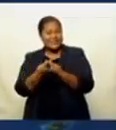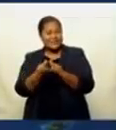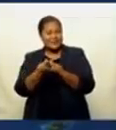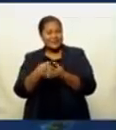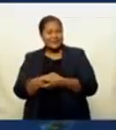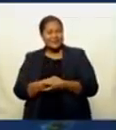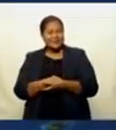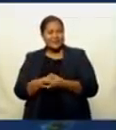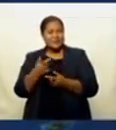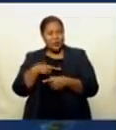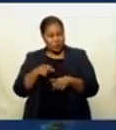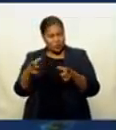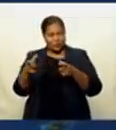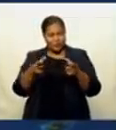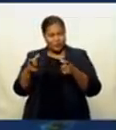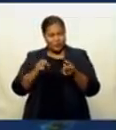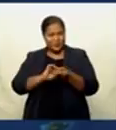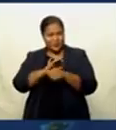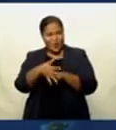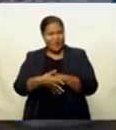to contain COVID-19.